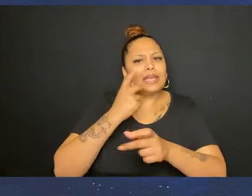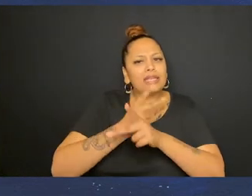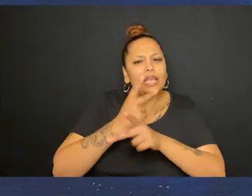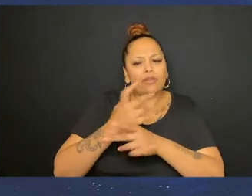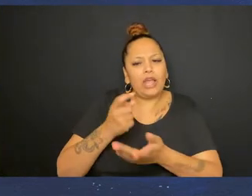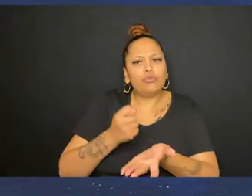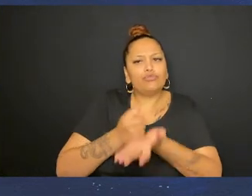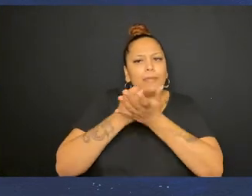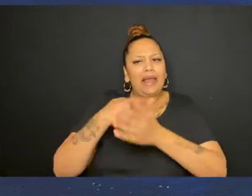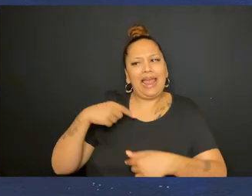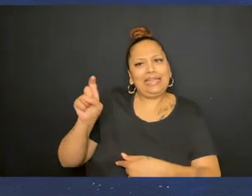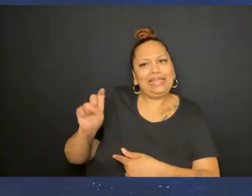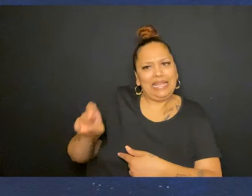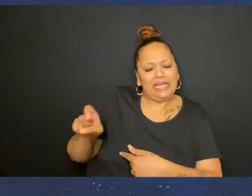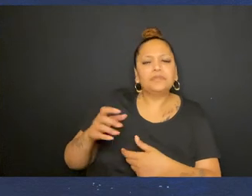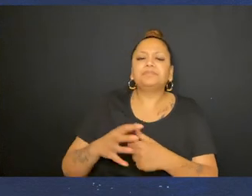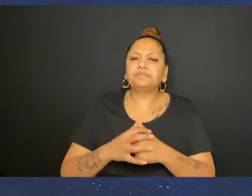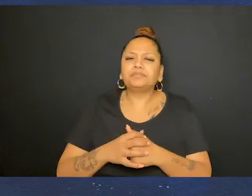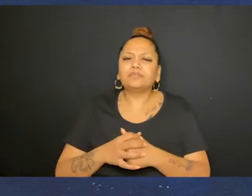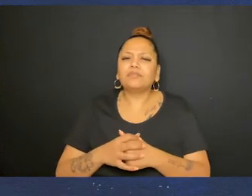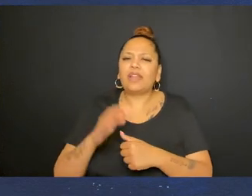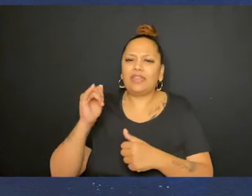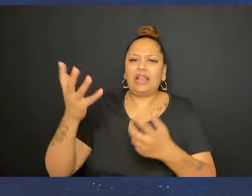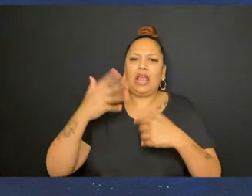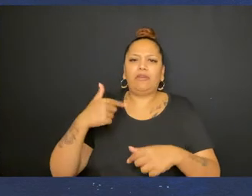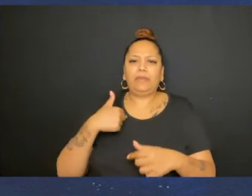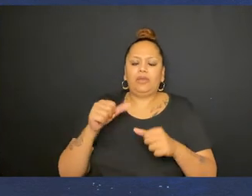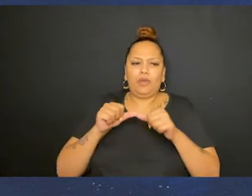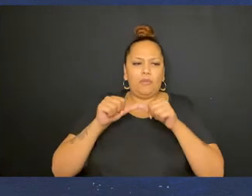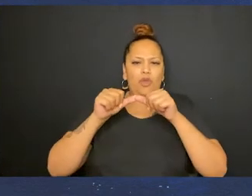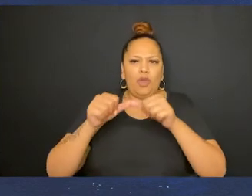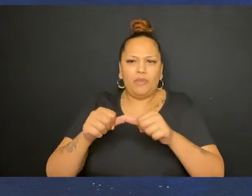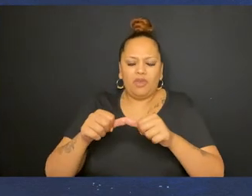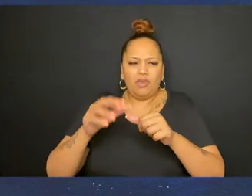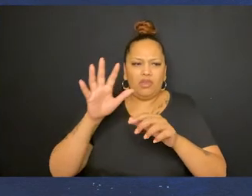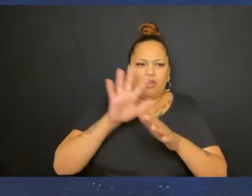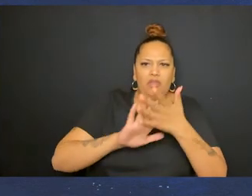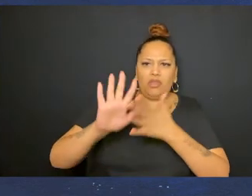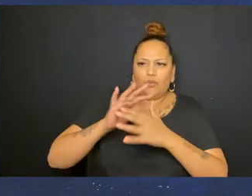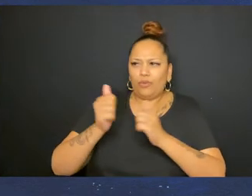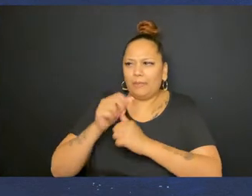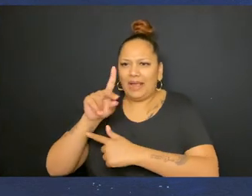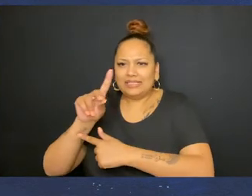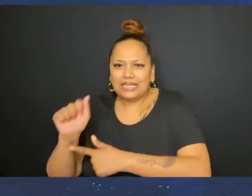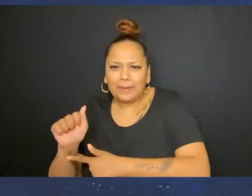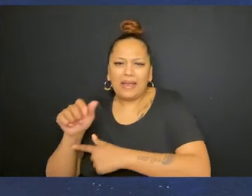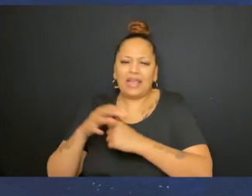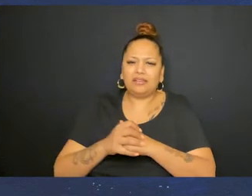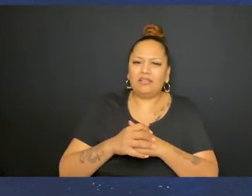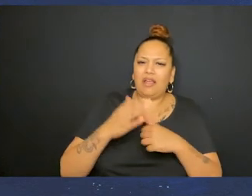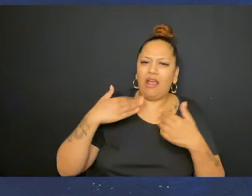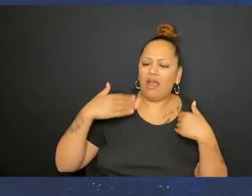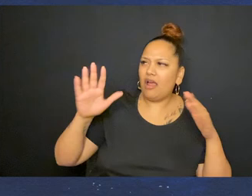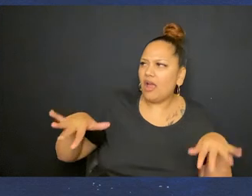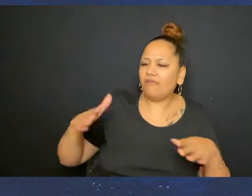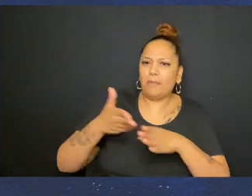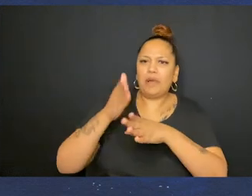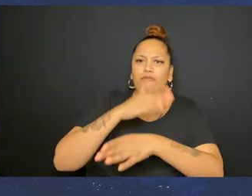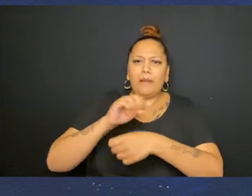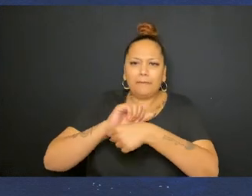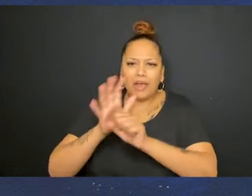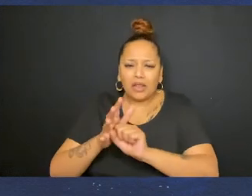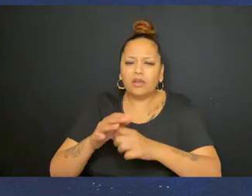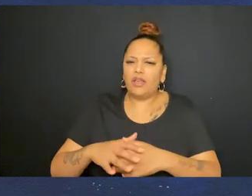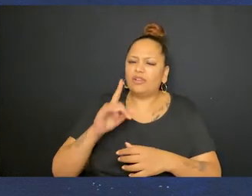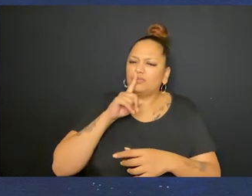to get the care and the treatment that I need. And this has now left me with permanent aspects of my disability that I didn't have before